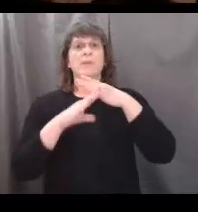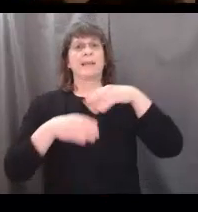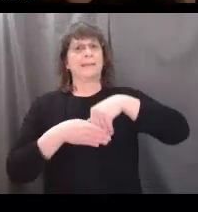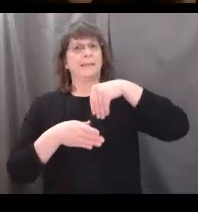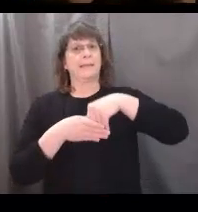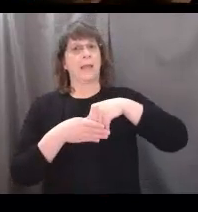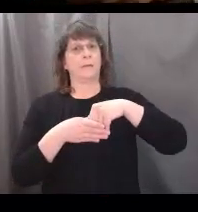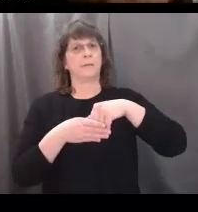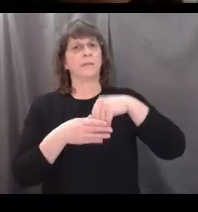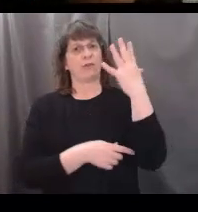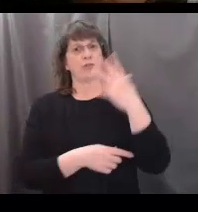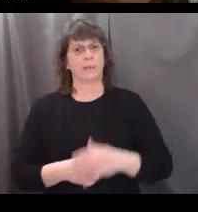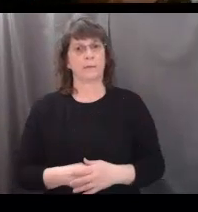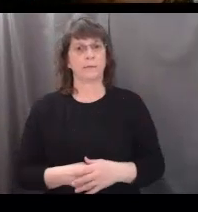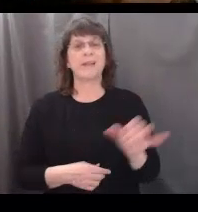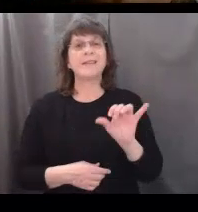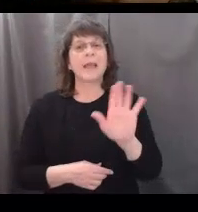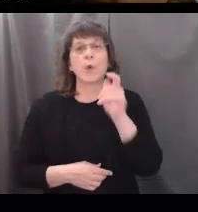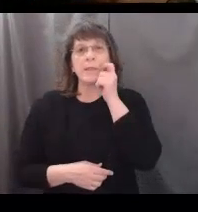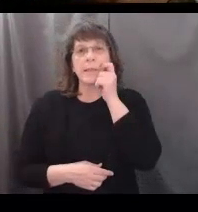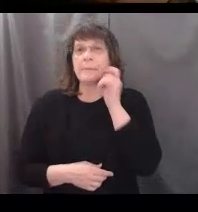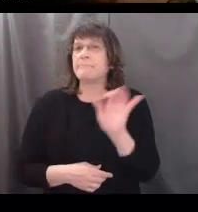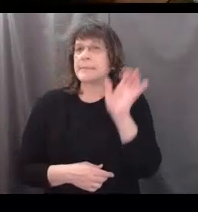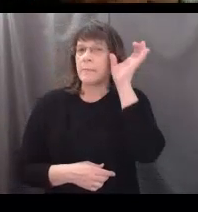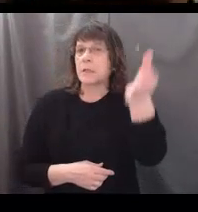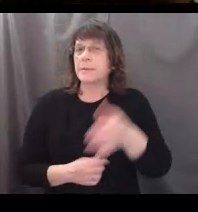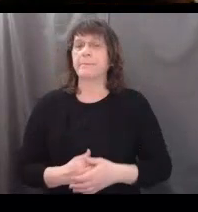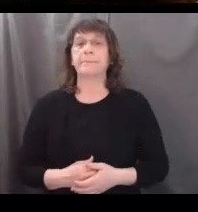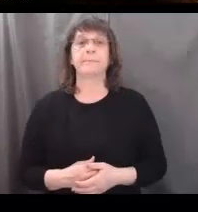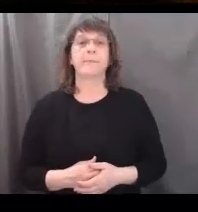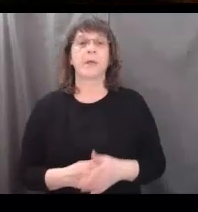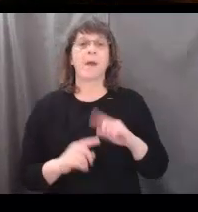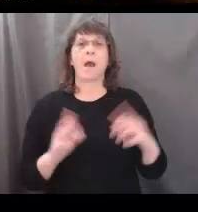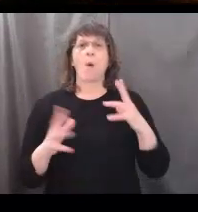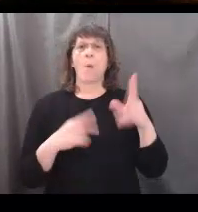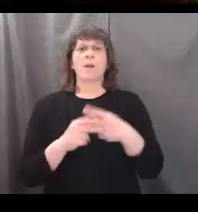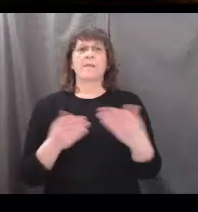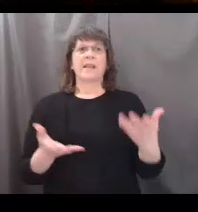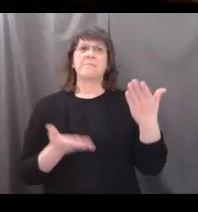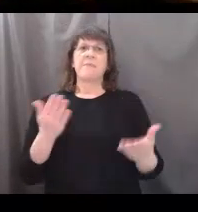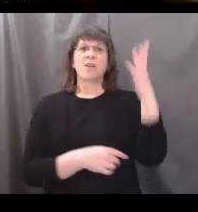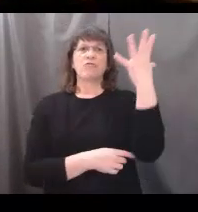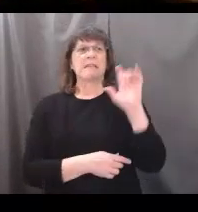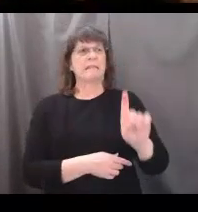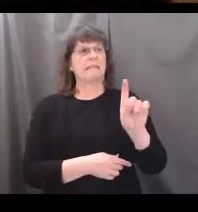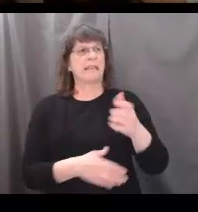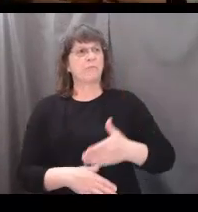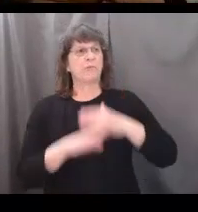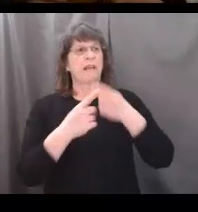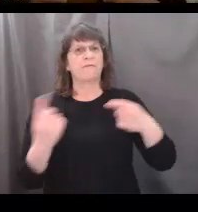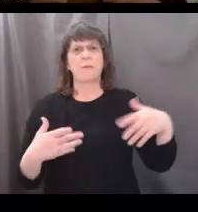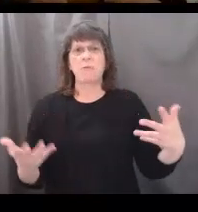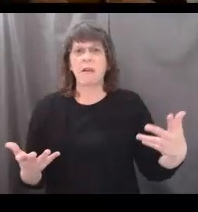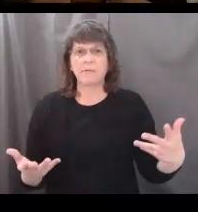of the tree just the same as your skin does. But what kinds of things might a tree need to protect